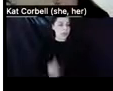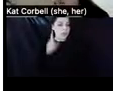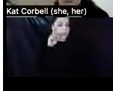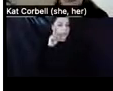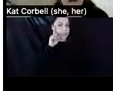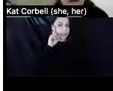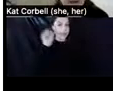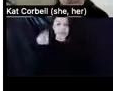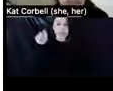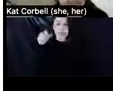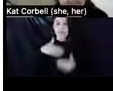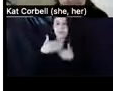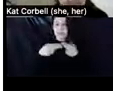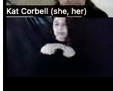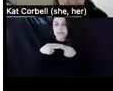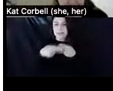yeah, slide.